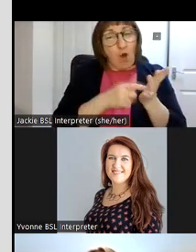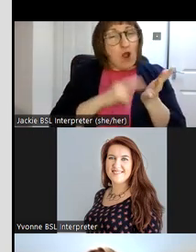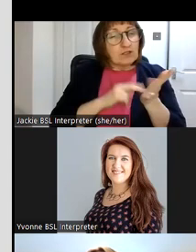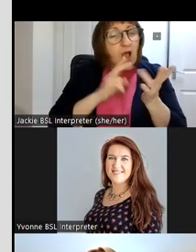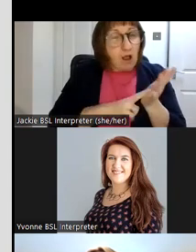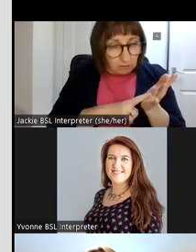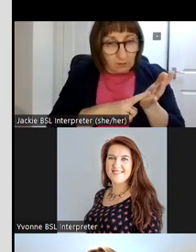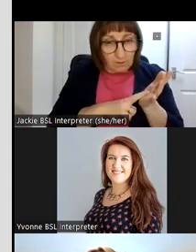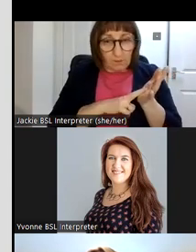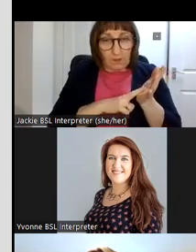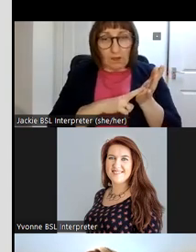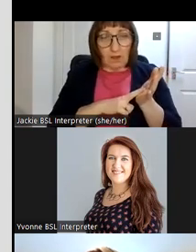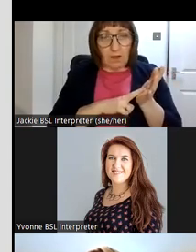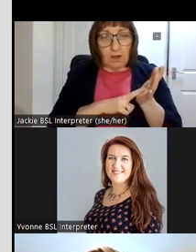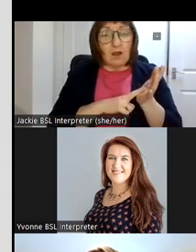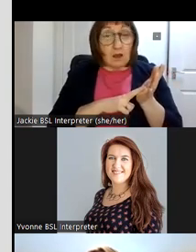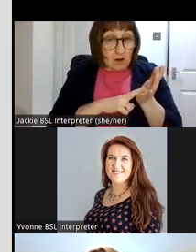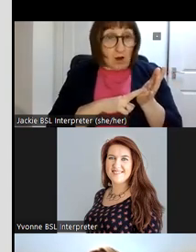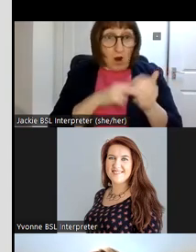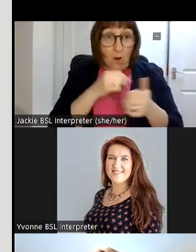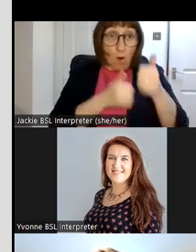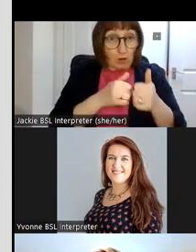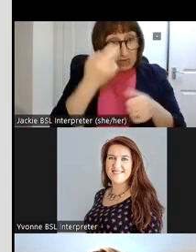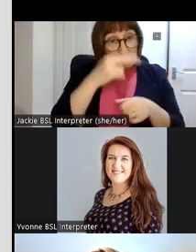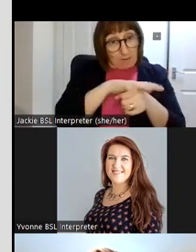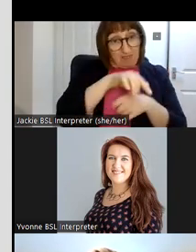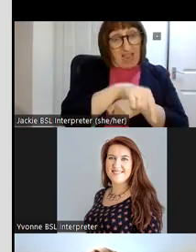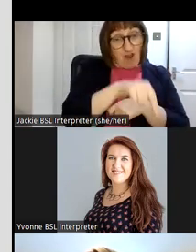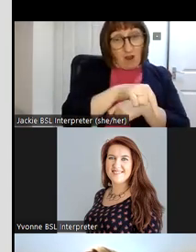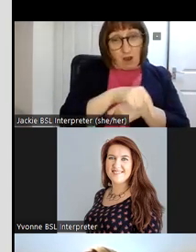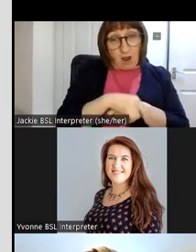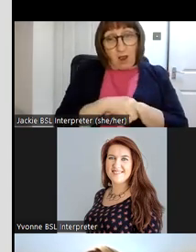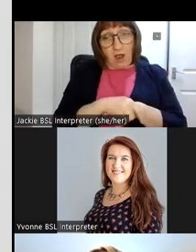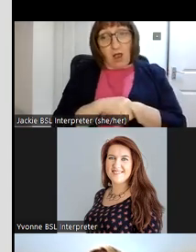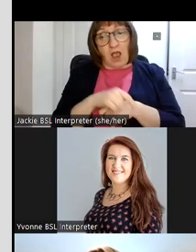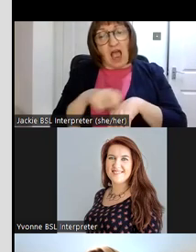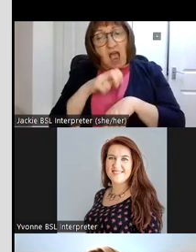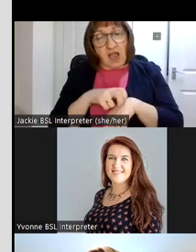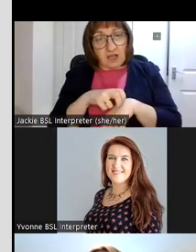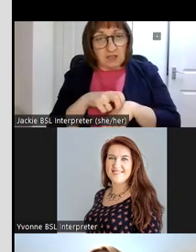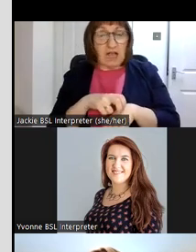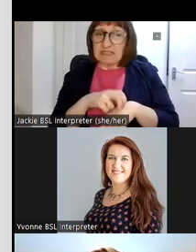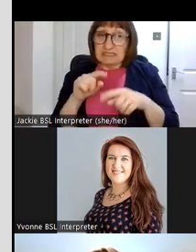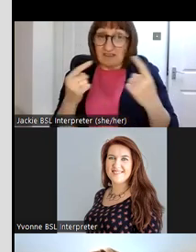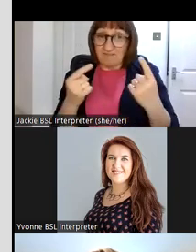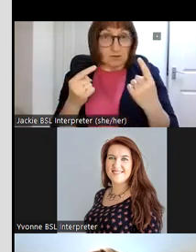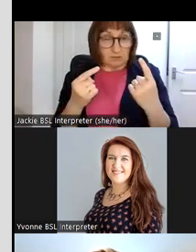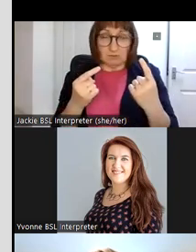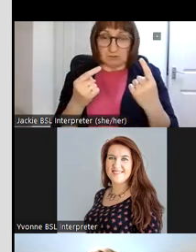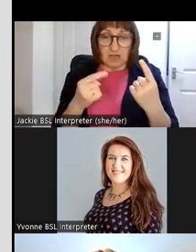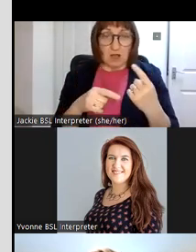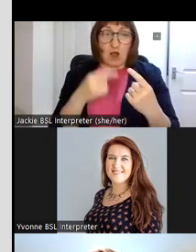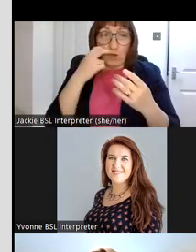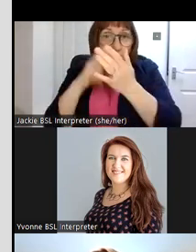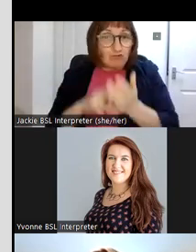um a popular name in my column uh thornton and irish is drynawn so on the old